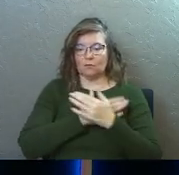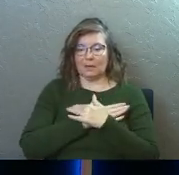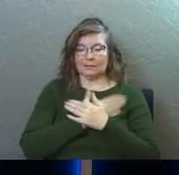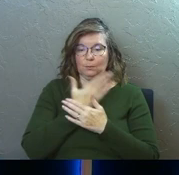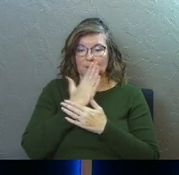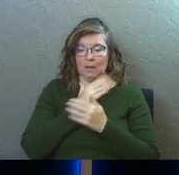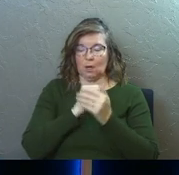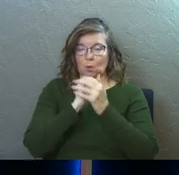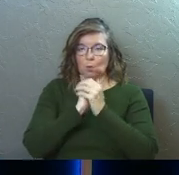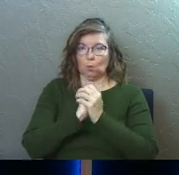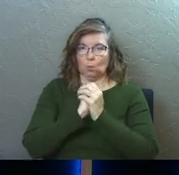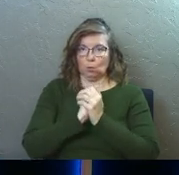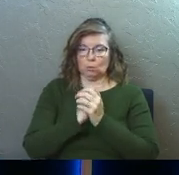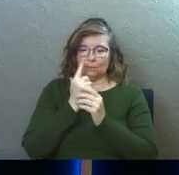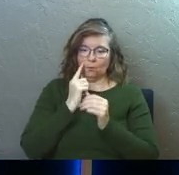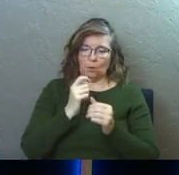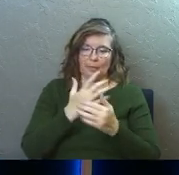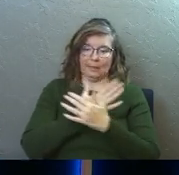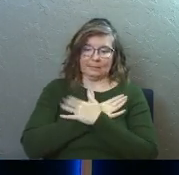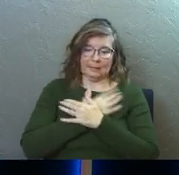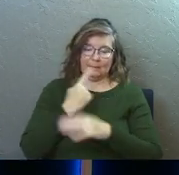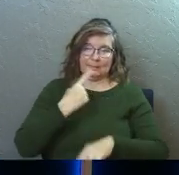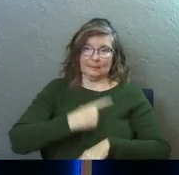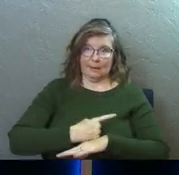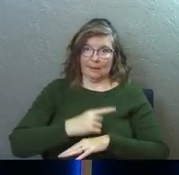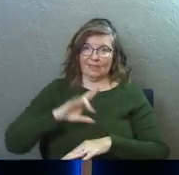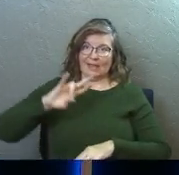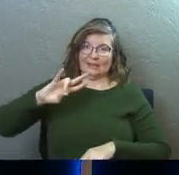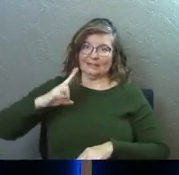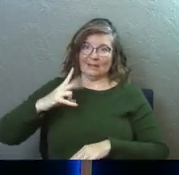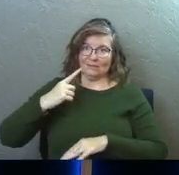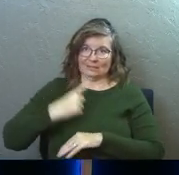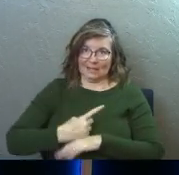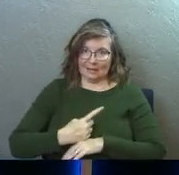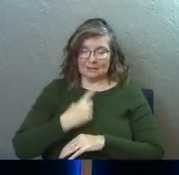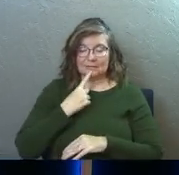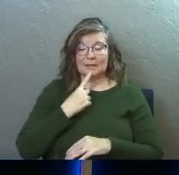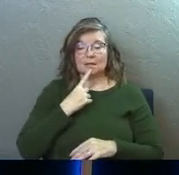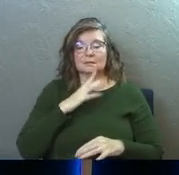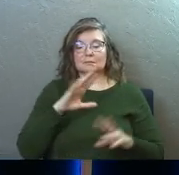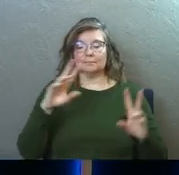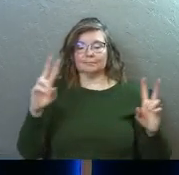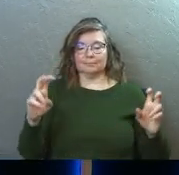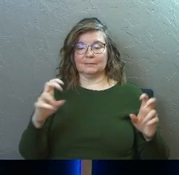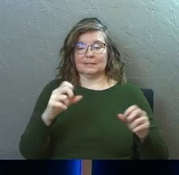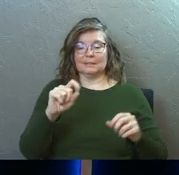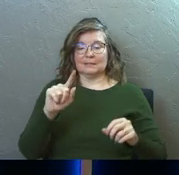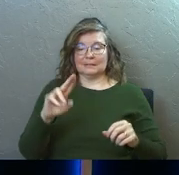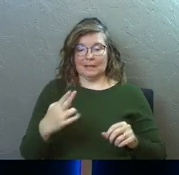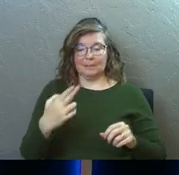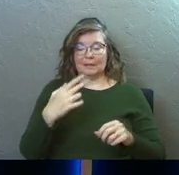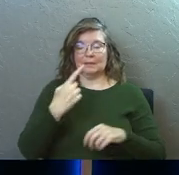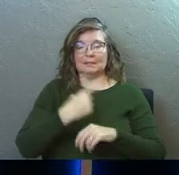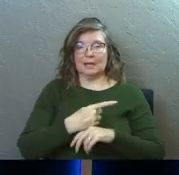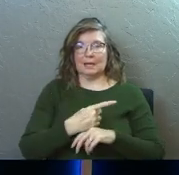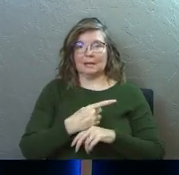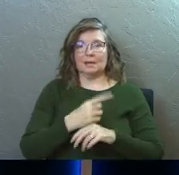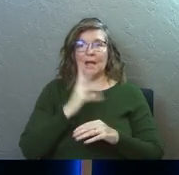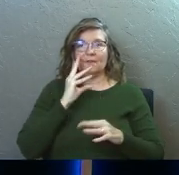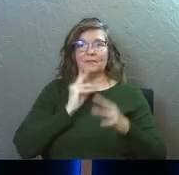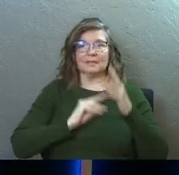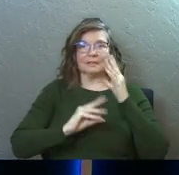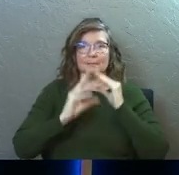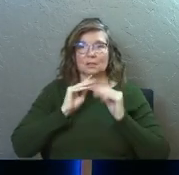God and worshiping him on this Sabbath day that we're called to, the seventh day. And he says that a day, this Sabbath day, this restful day, is a day of